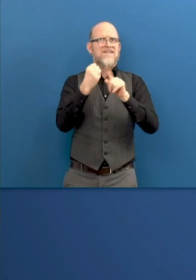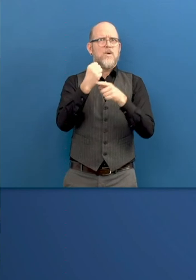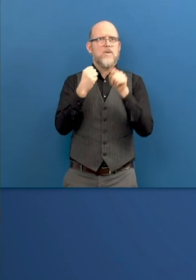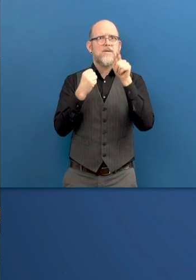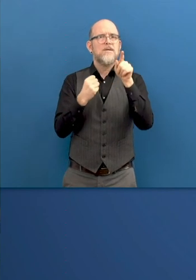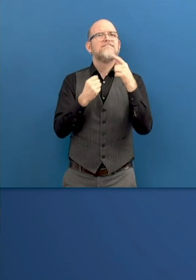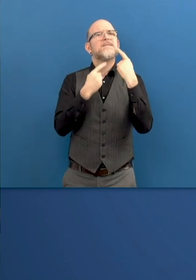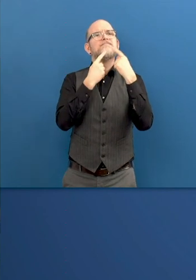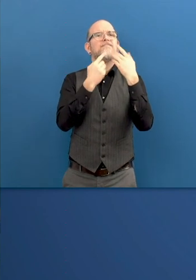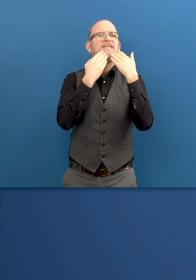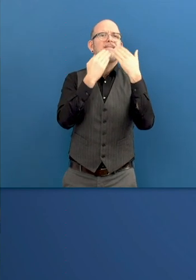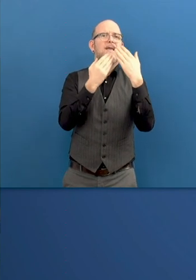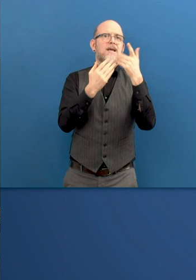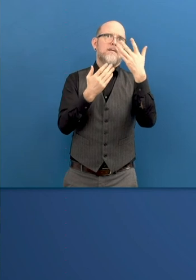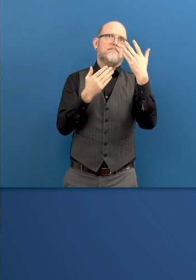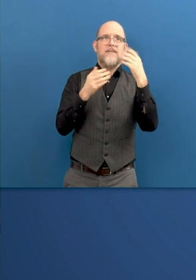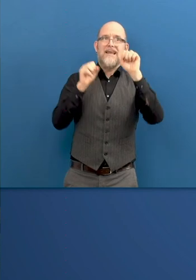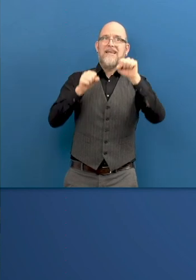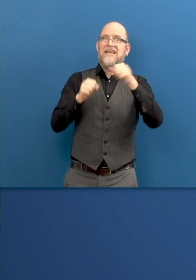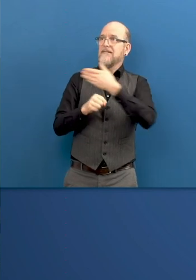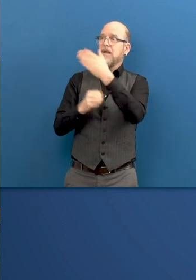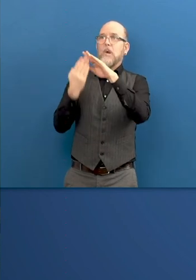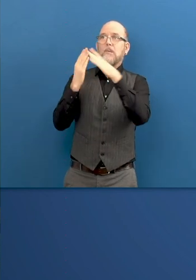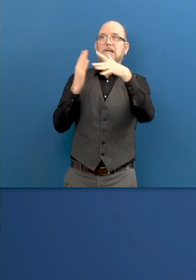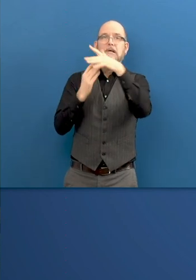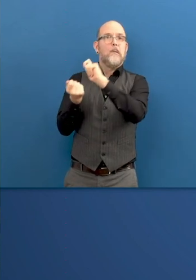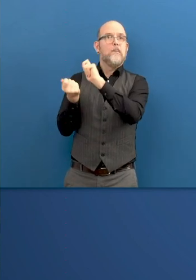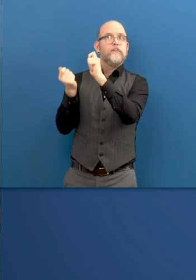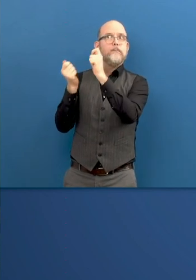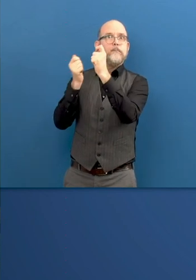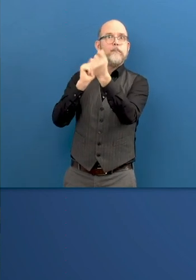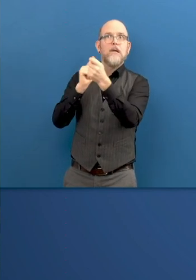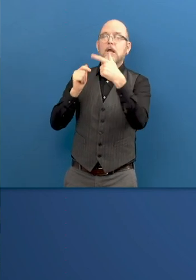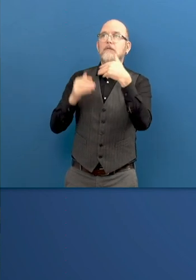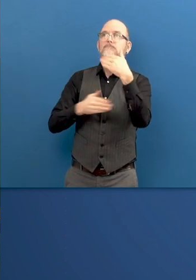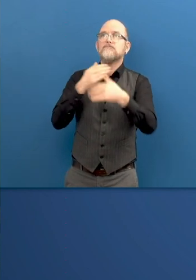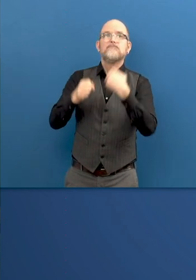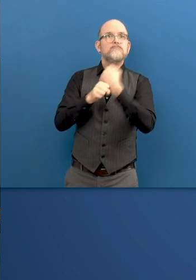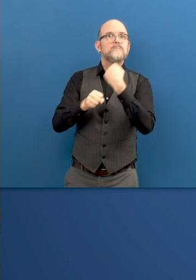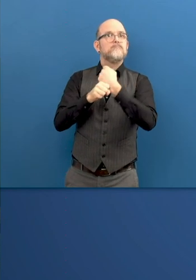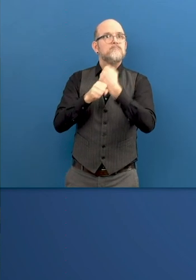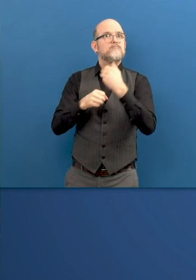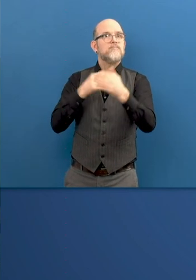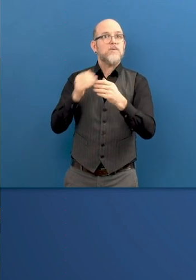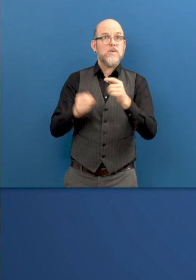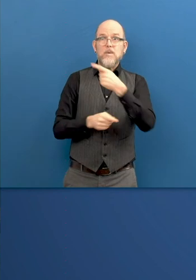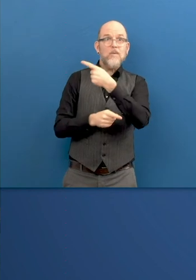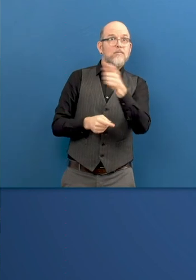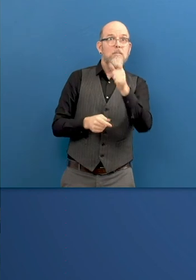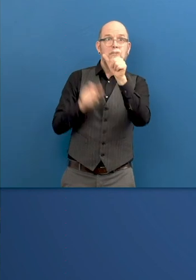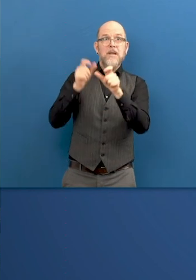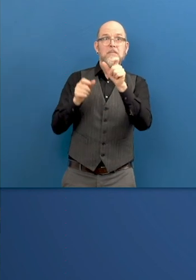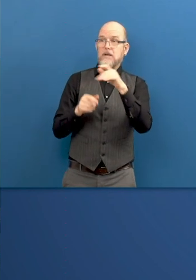that job opportunities with digital skills can be inclusive. At ONCE Social Group, we firmly